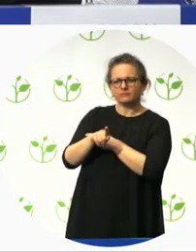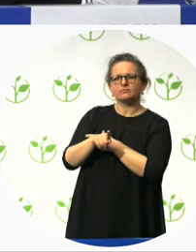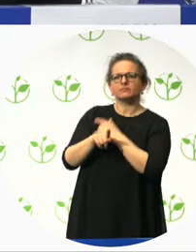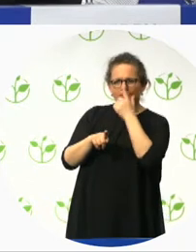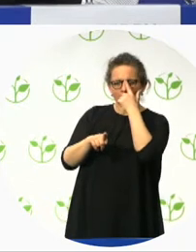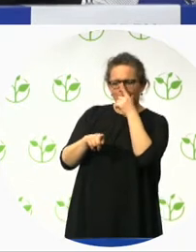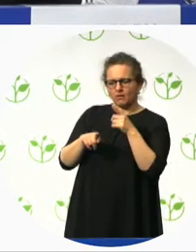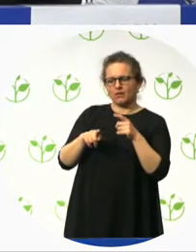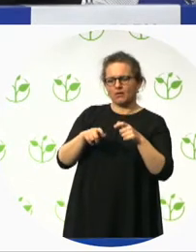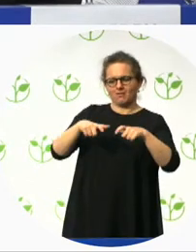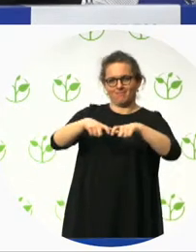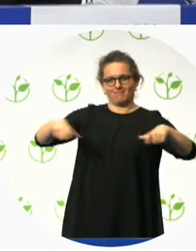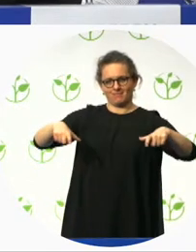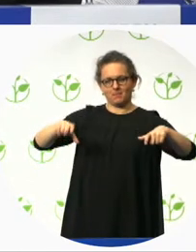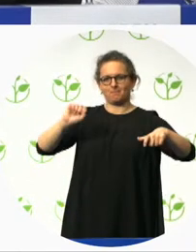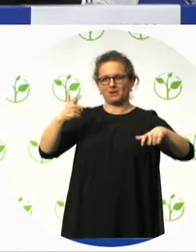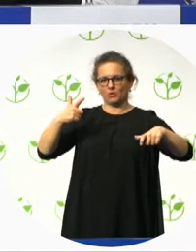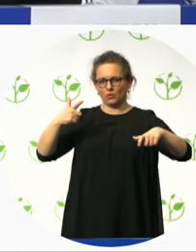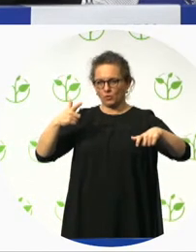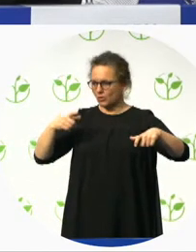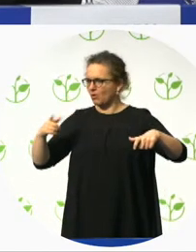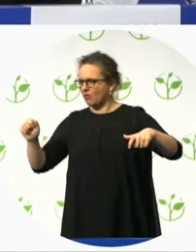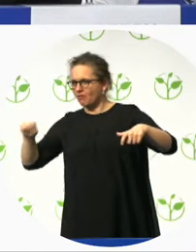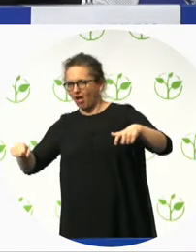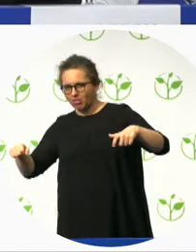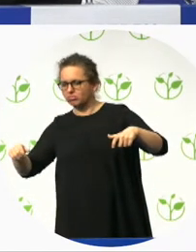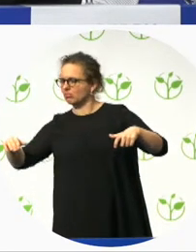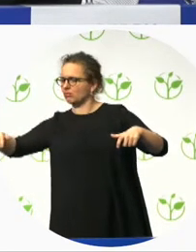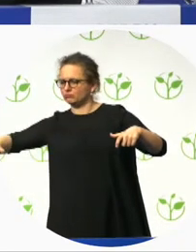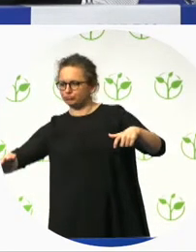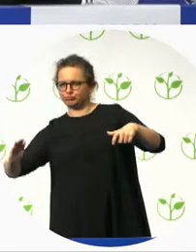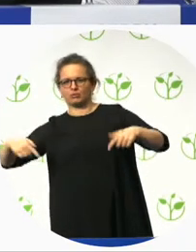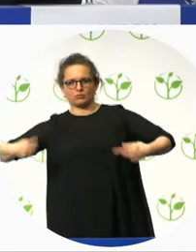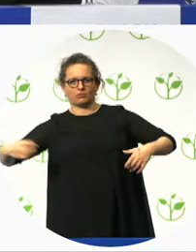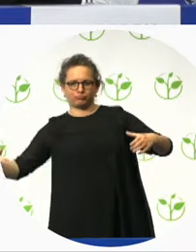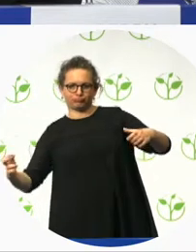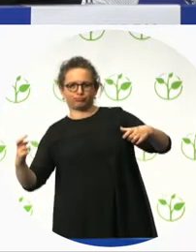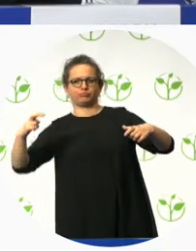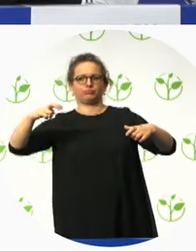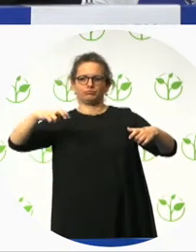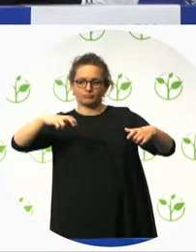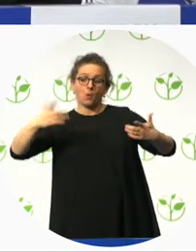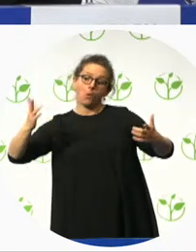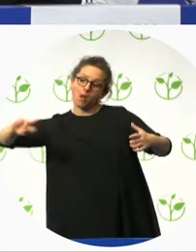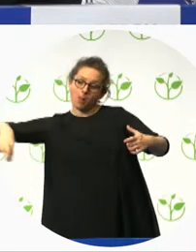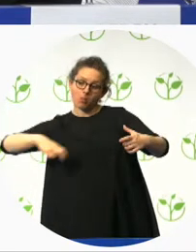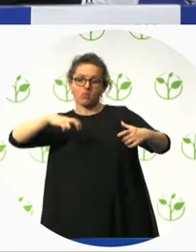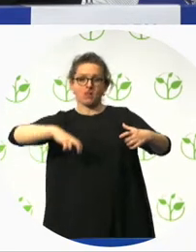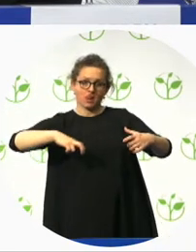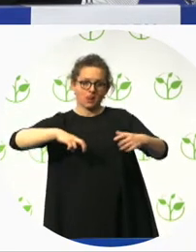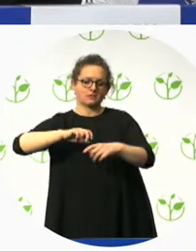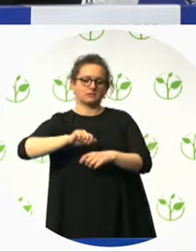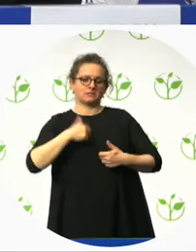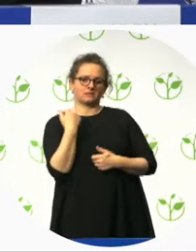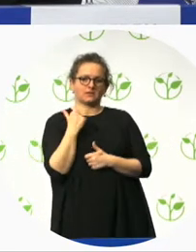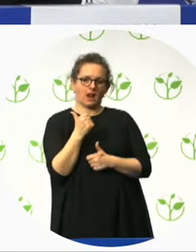a walker can come in and independently transfer onto it, get themselves changed for their sporting activity, and then leave.